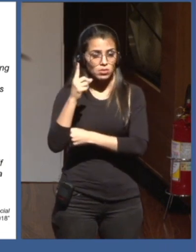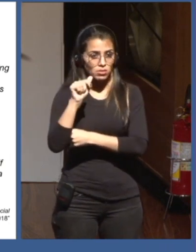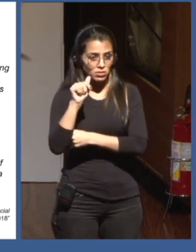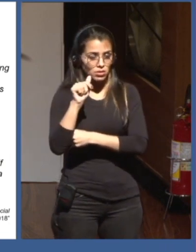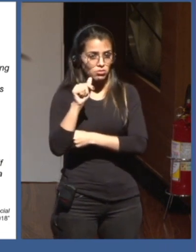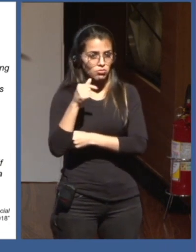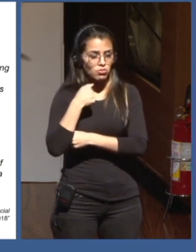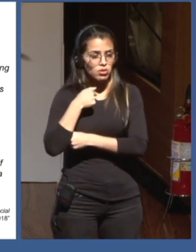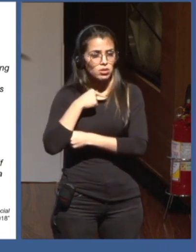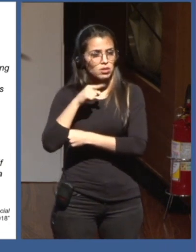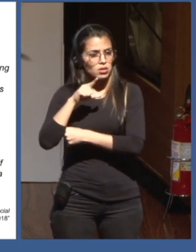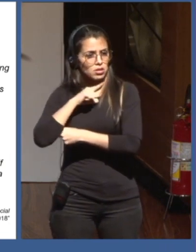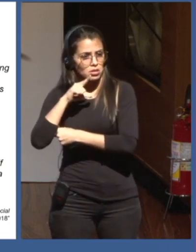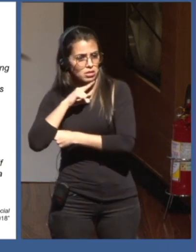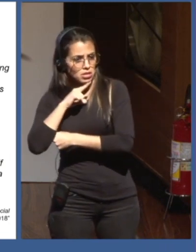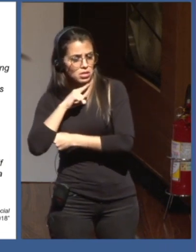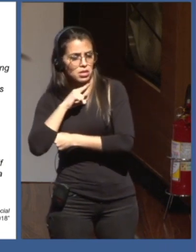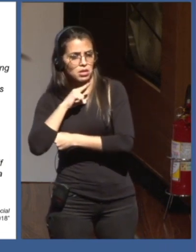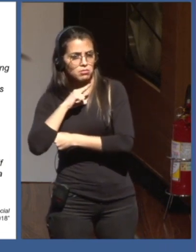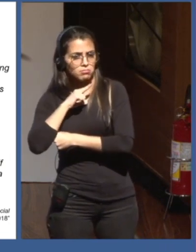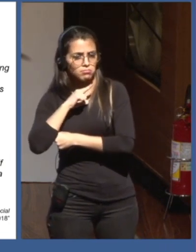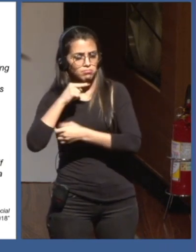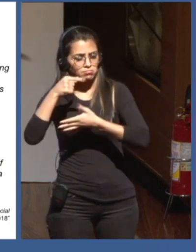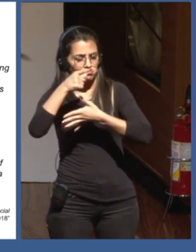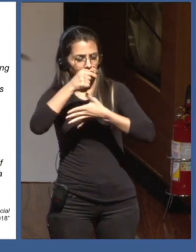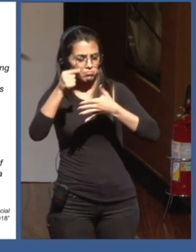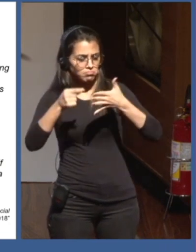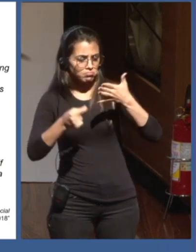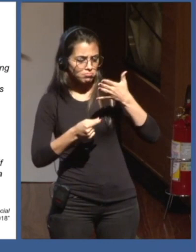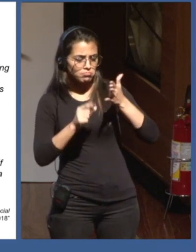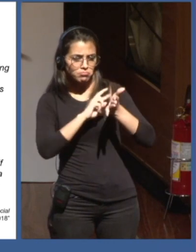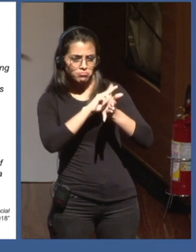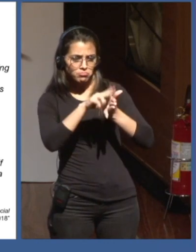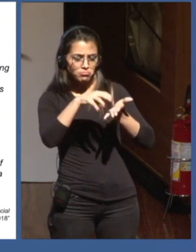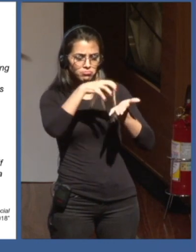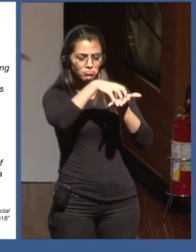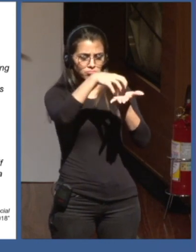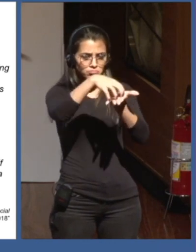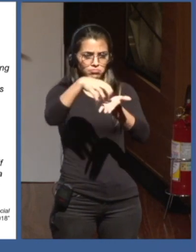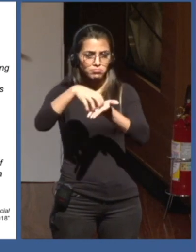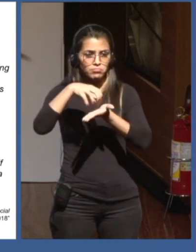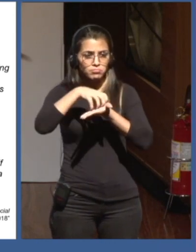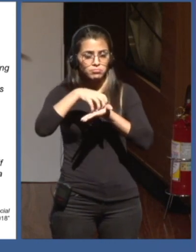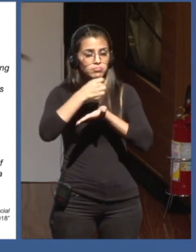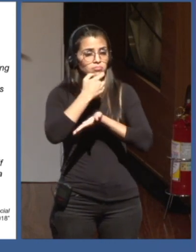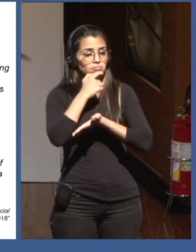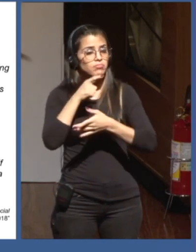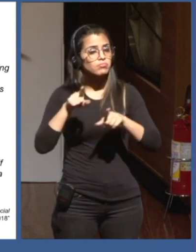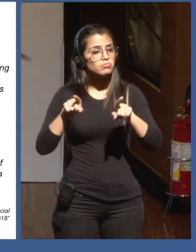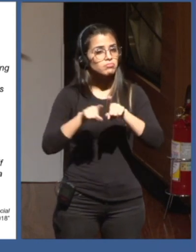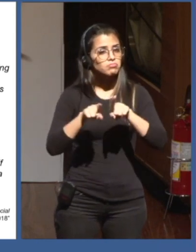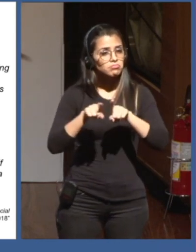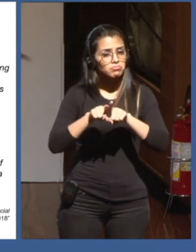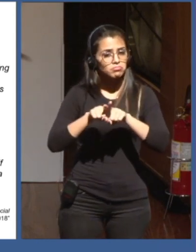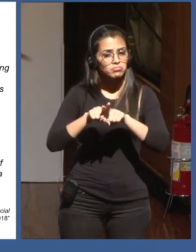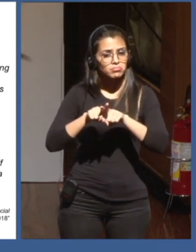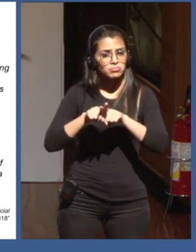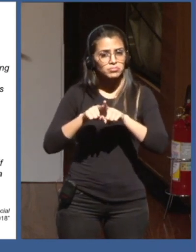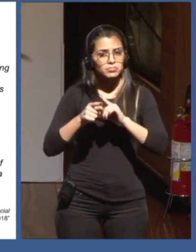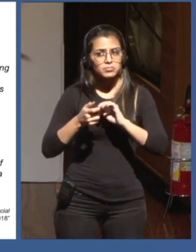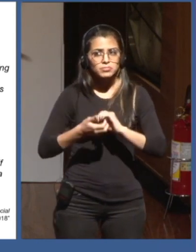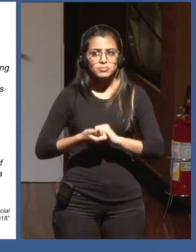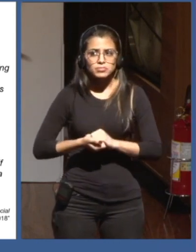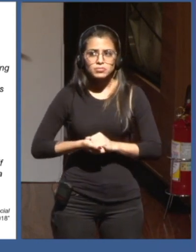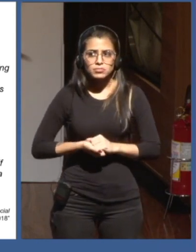the World Economic Forum, Orange, so Orange, the French telecom company, Telefonica, and